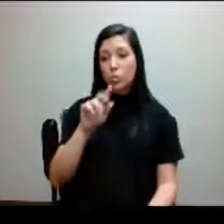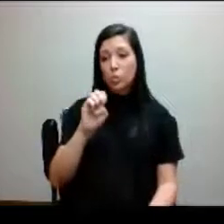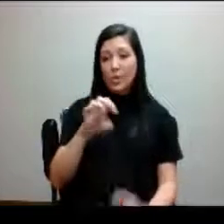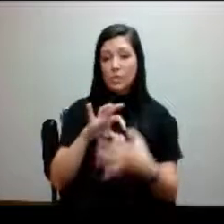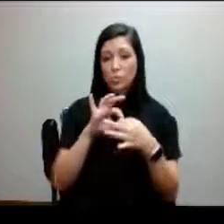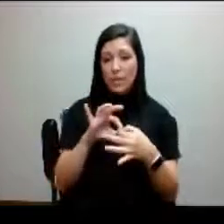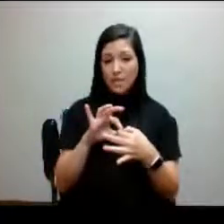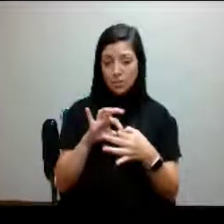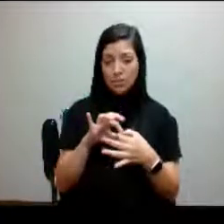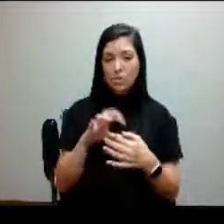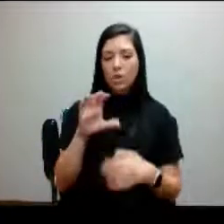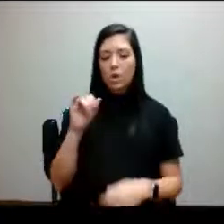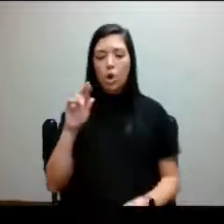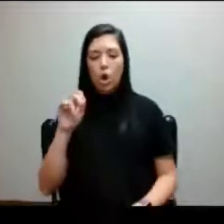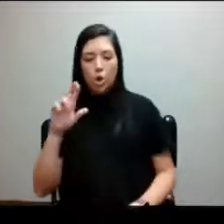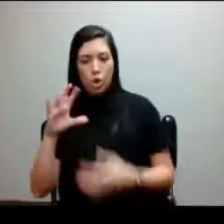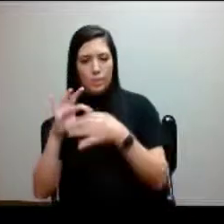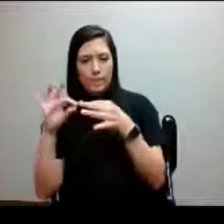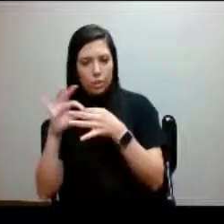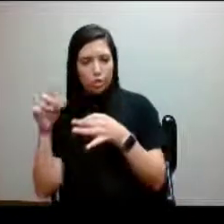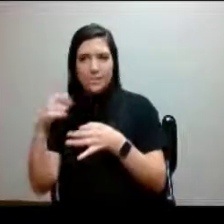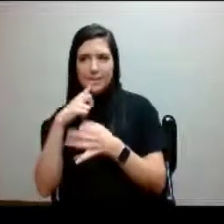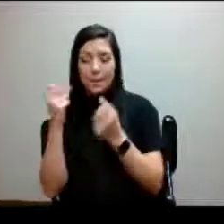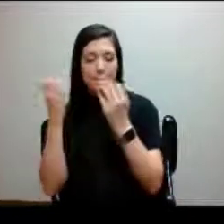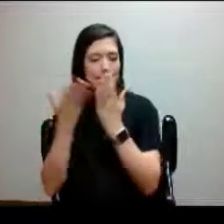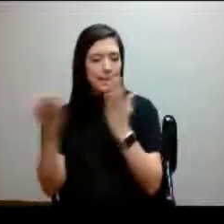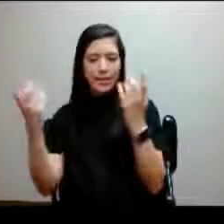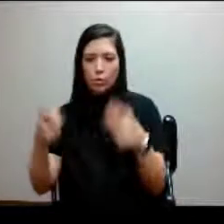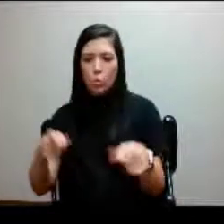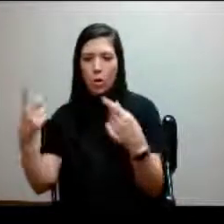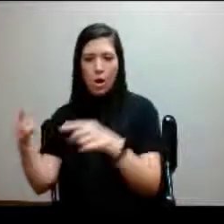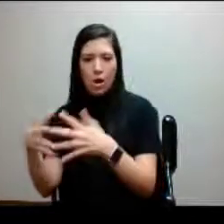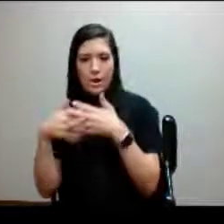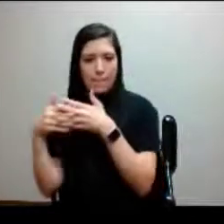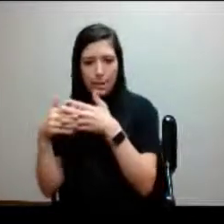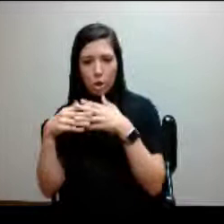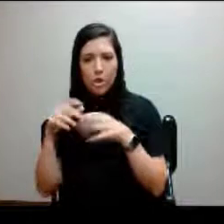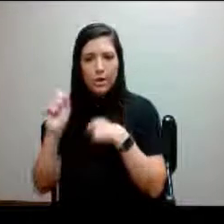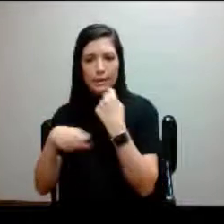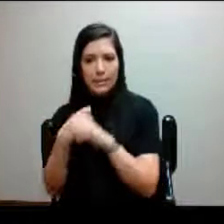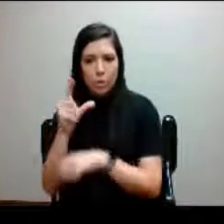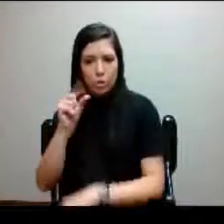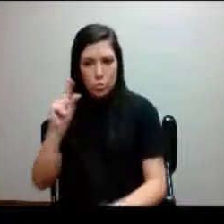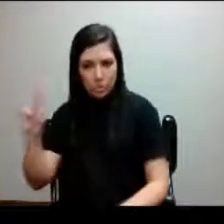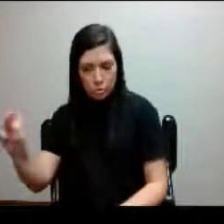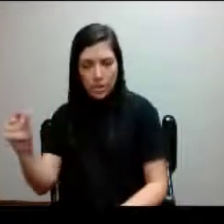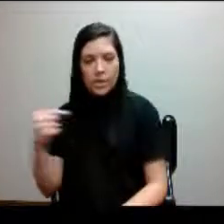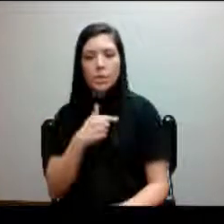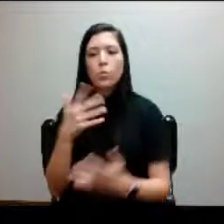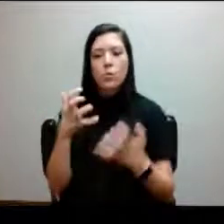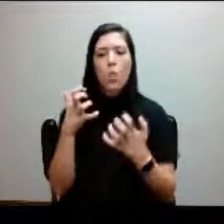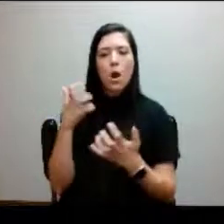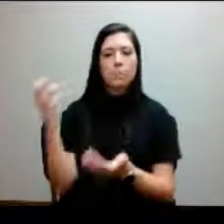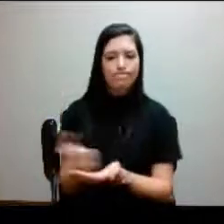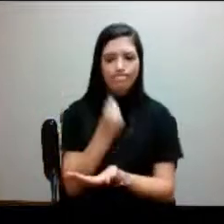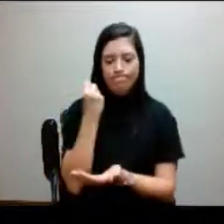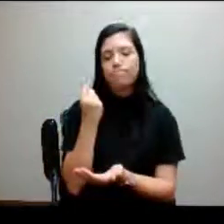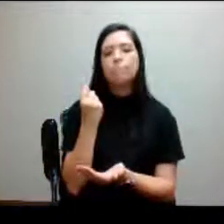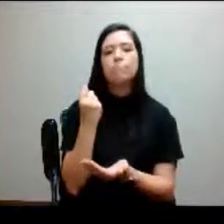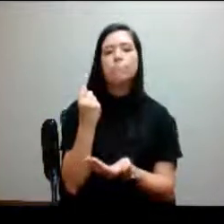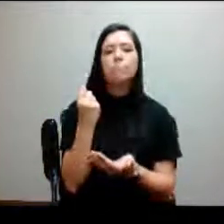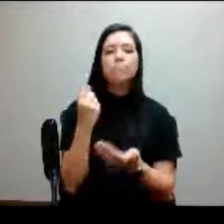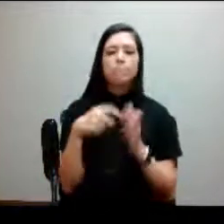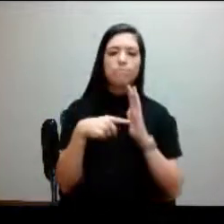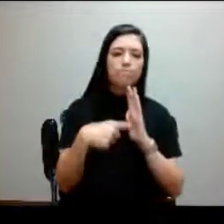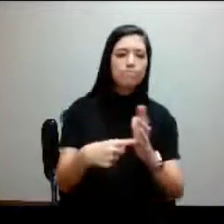earlier, a lot of things is going on in America in 2020. And so we want to take full advantage and give people an outlet or